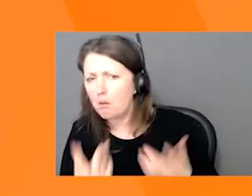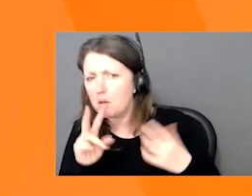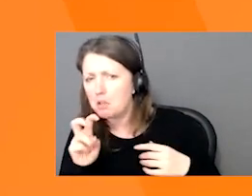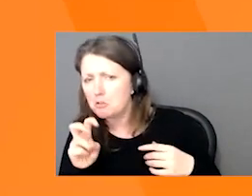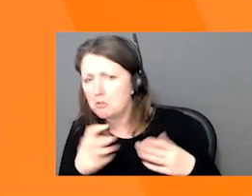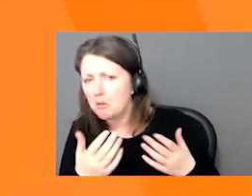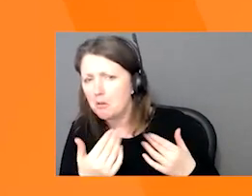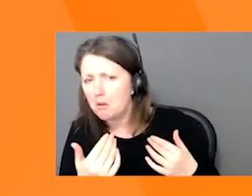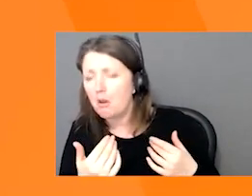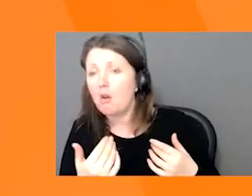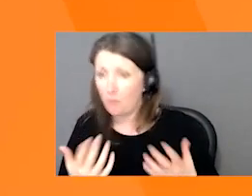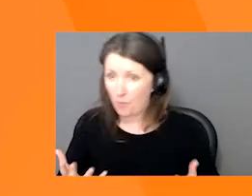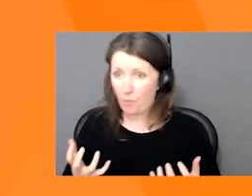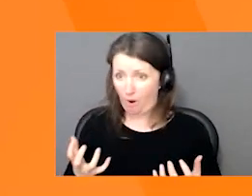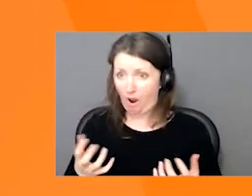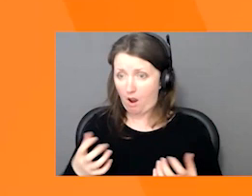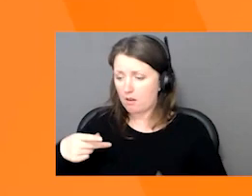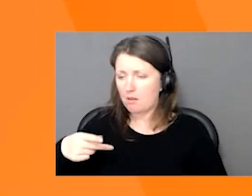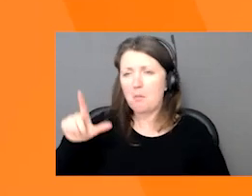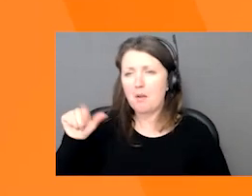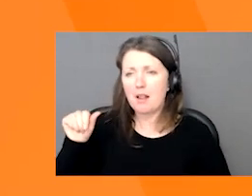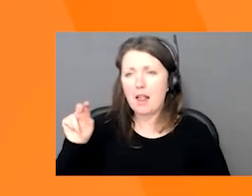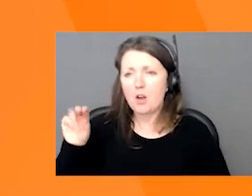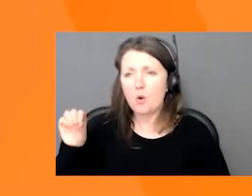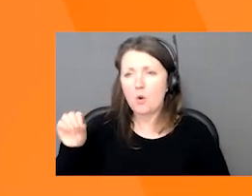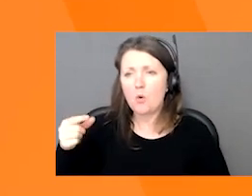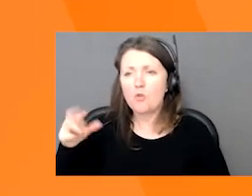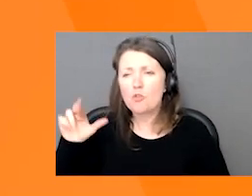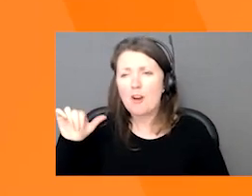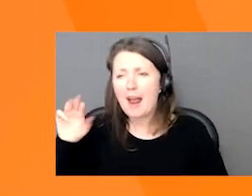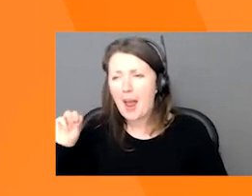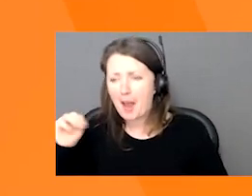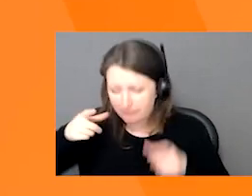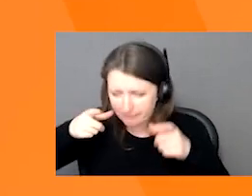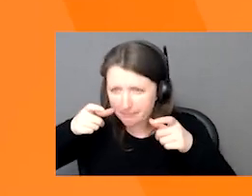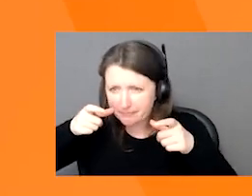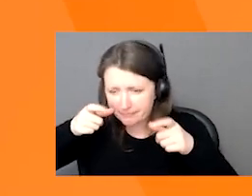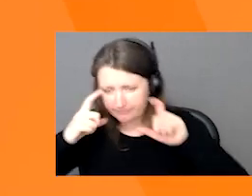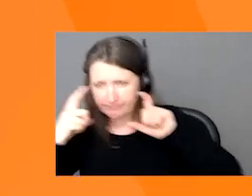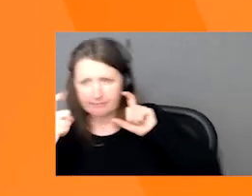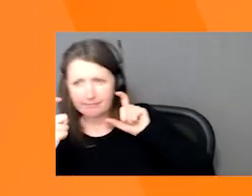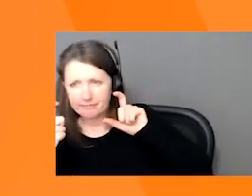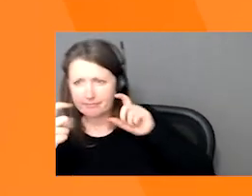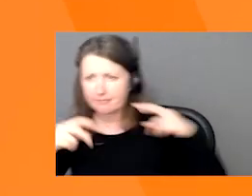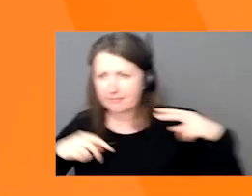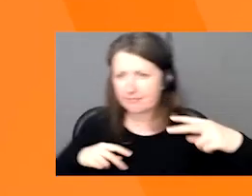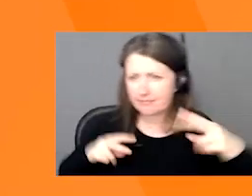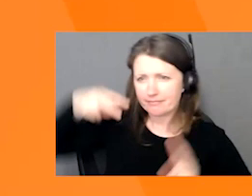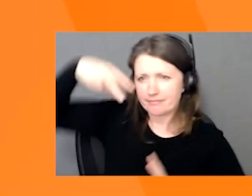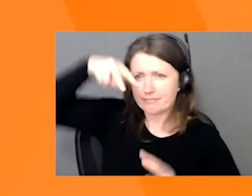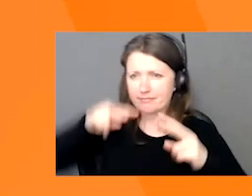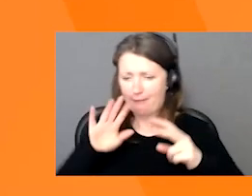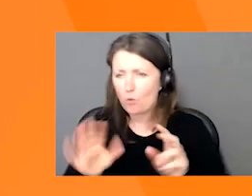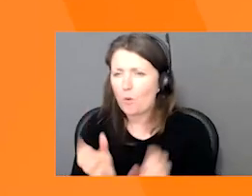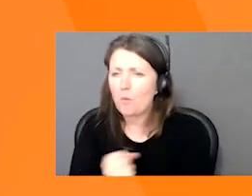planogram, which is the images and different angles. These images, while they're useful for your retail